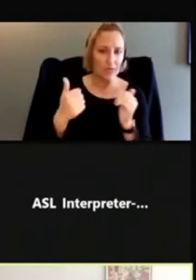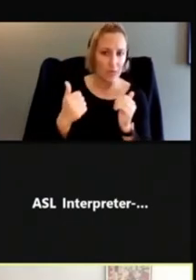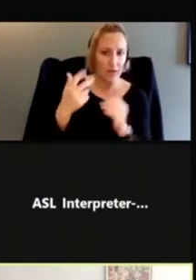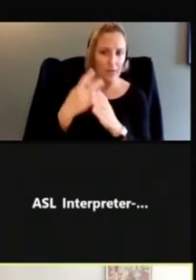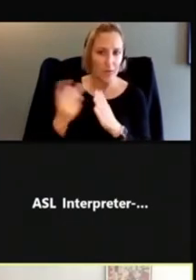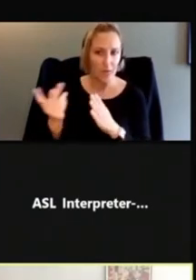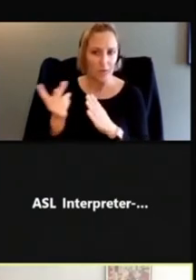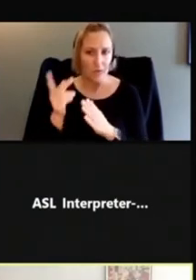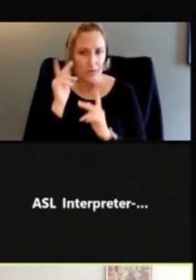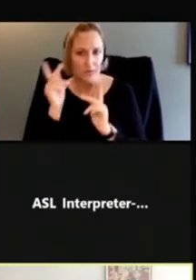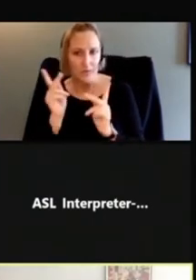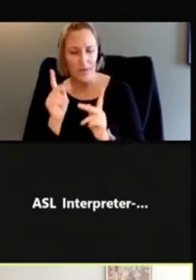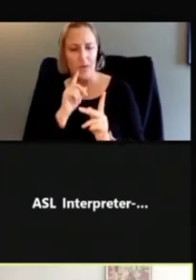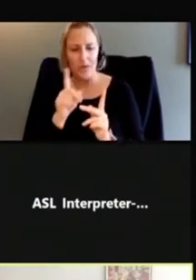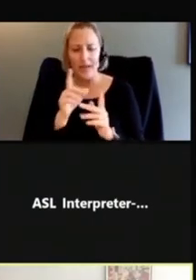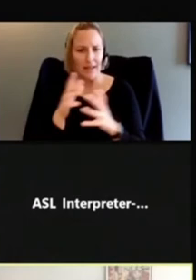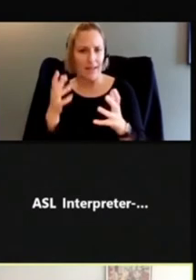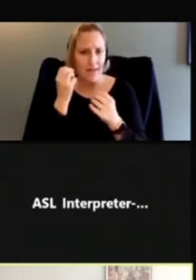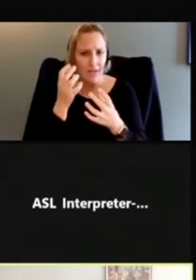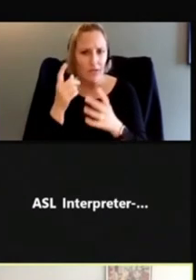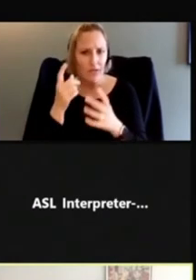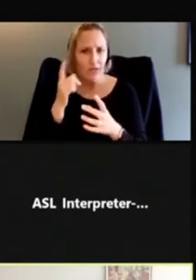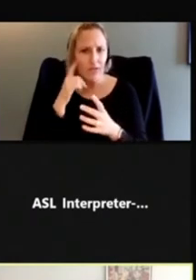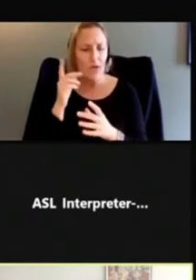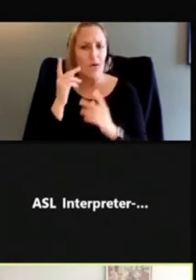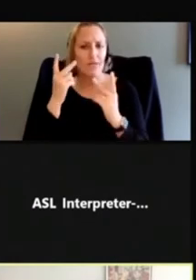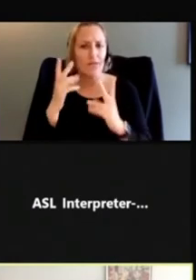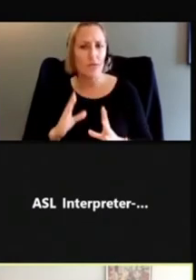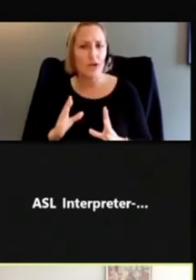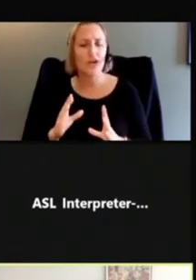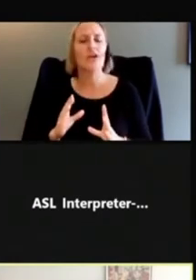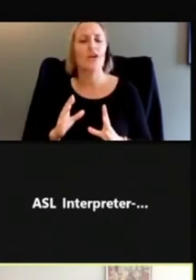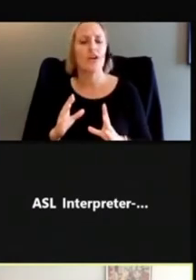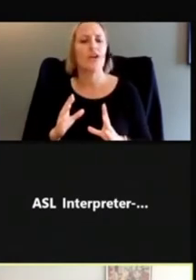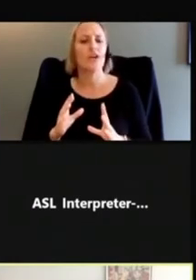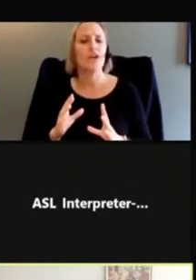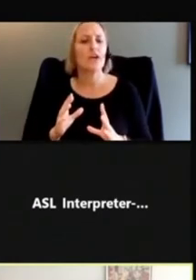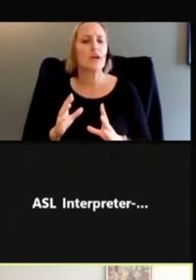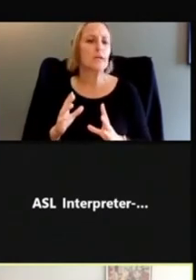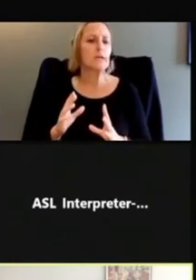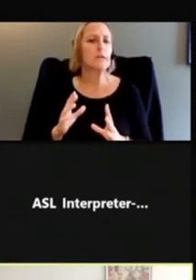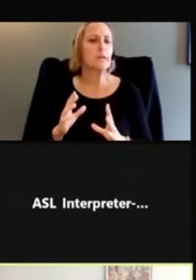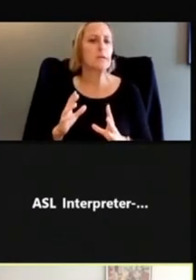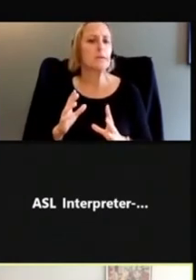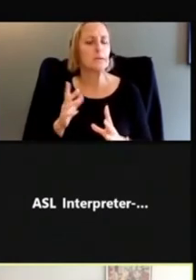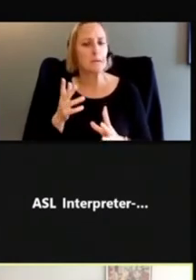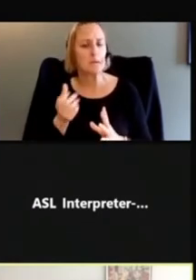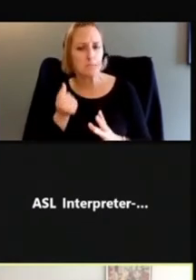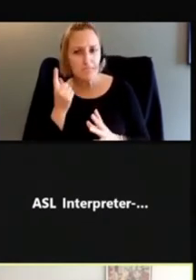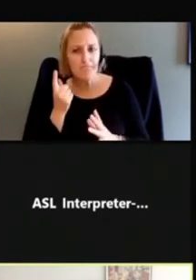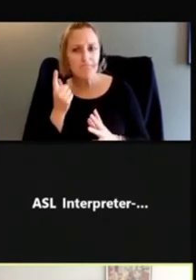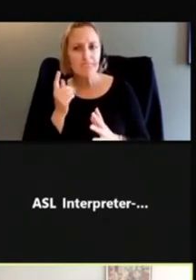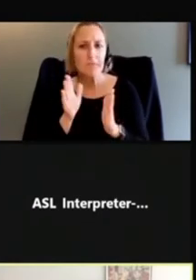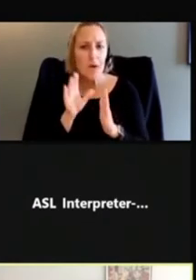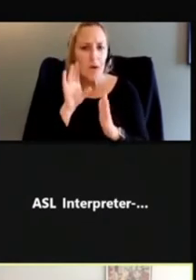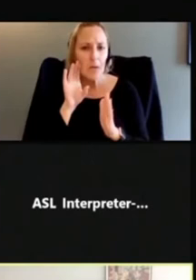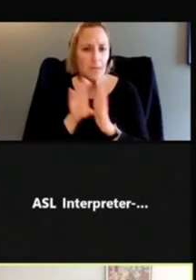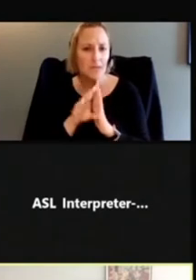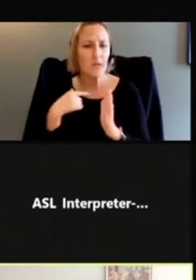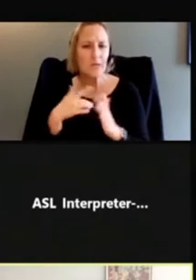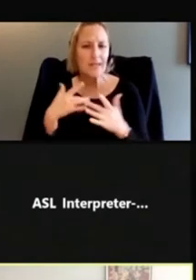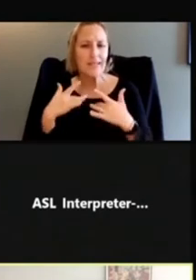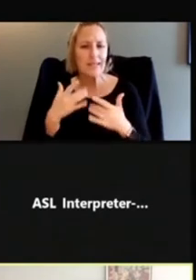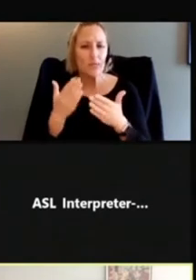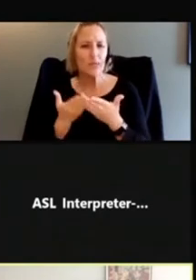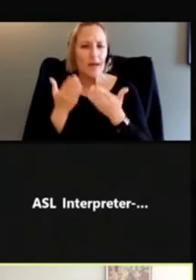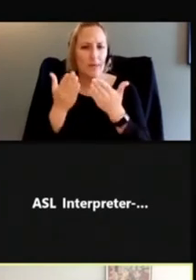information for the viewer to take in, especially in such a small space of an icon. So we would usually recommend breaking that